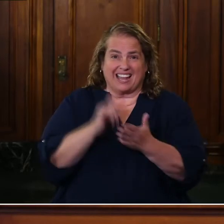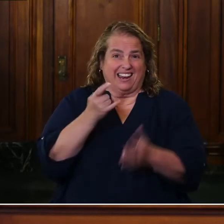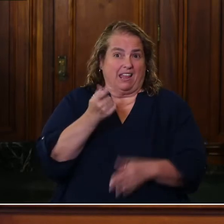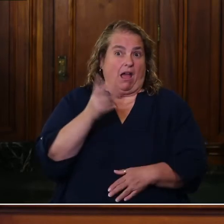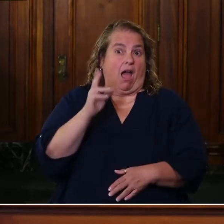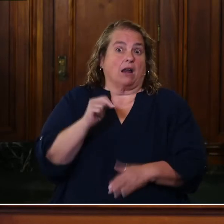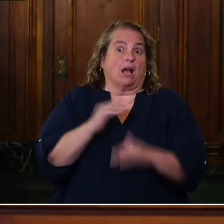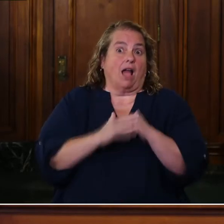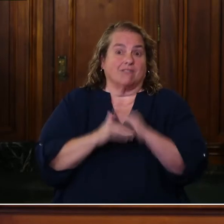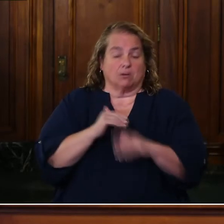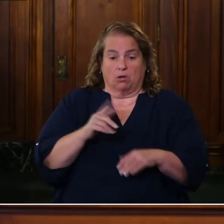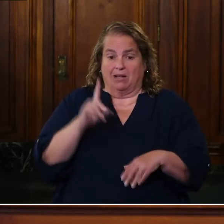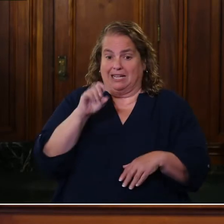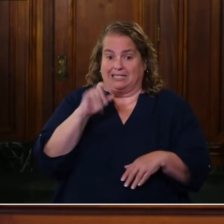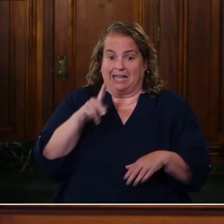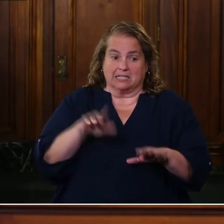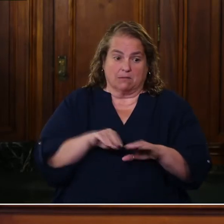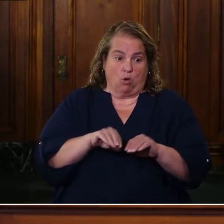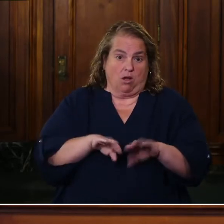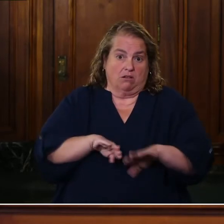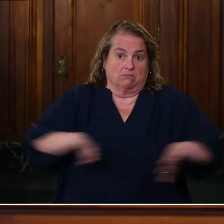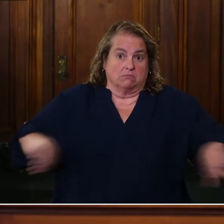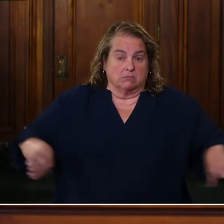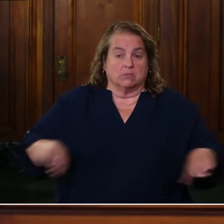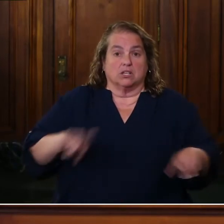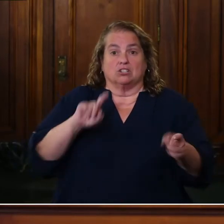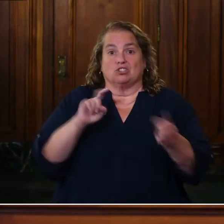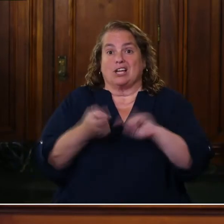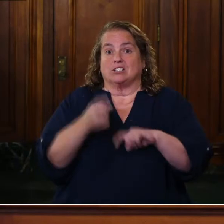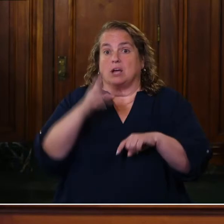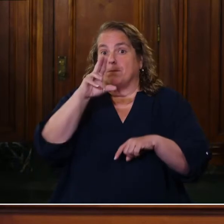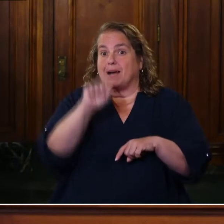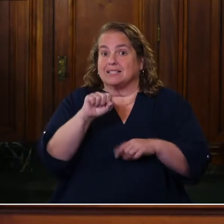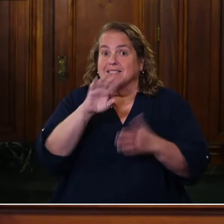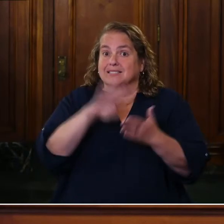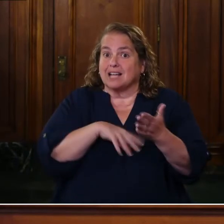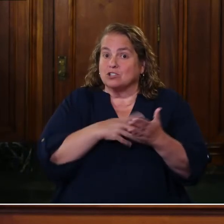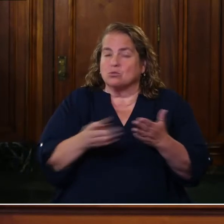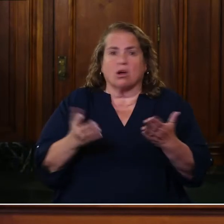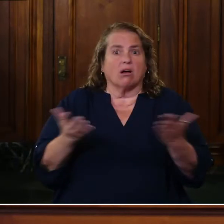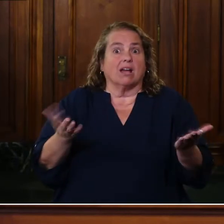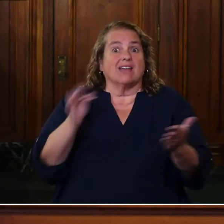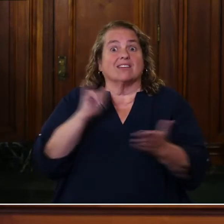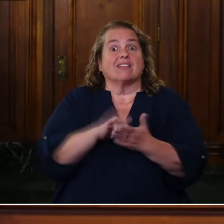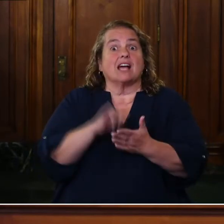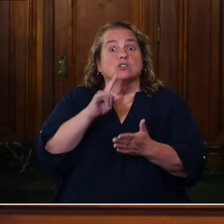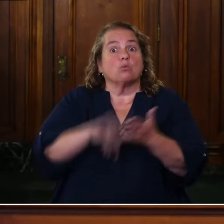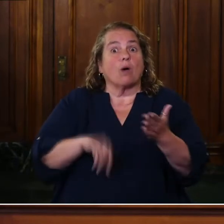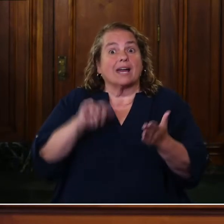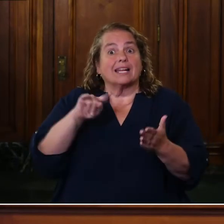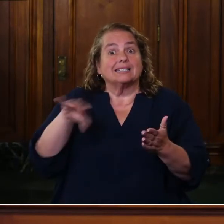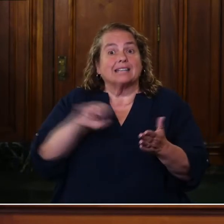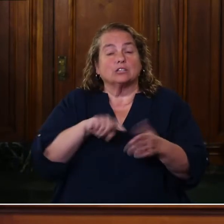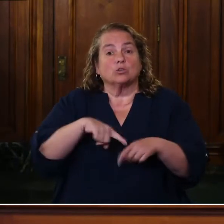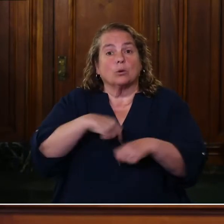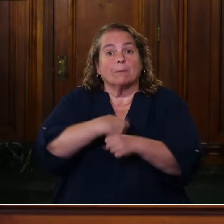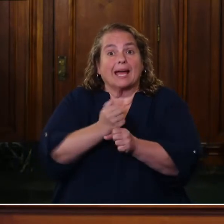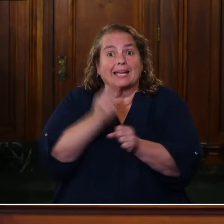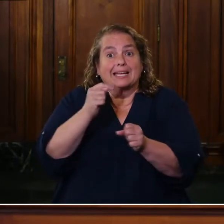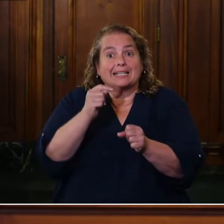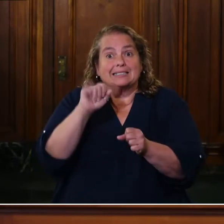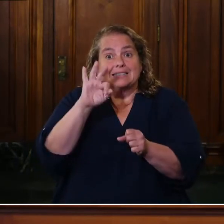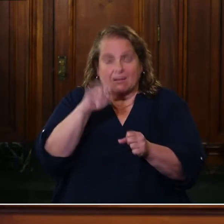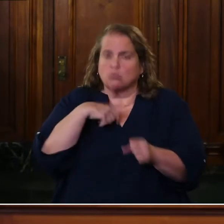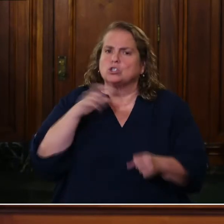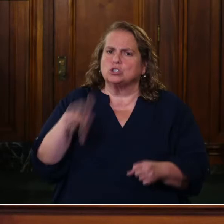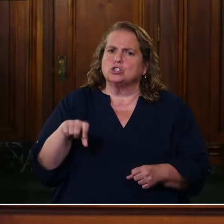have to move desks further out, if we have to change busing schedules. If that's what it takes to make it safe, then we should consider it. Now, at the end of